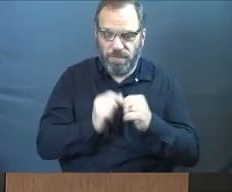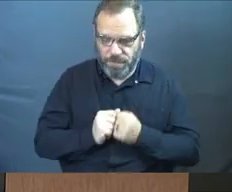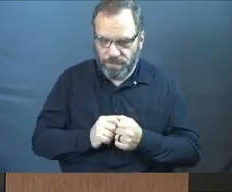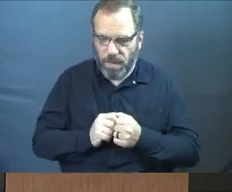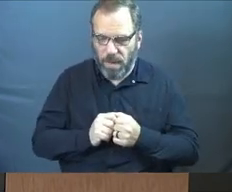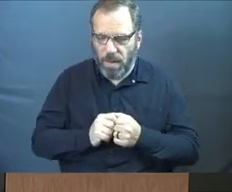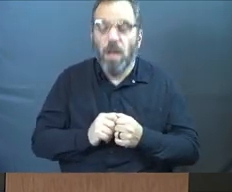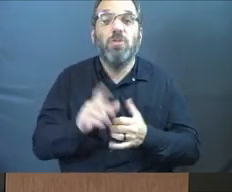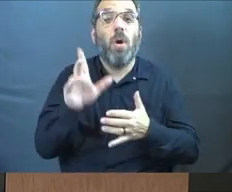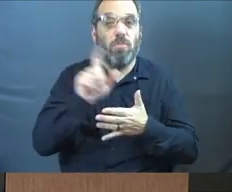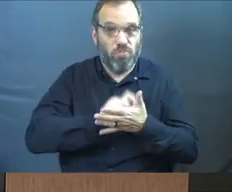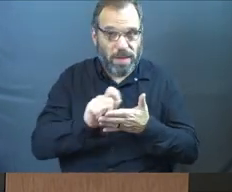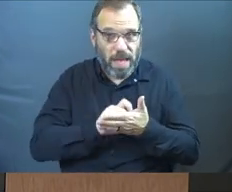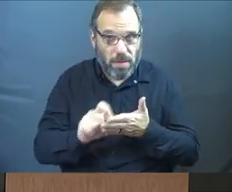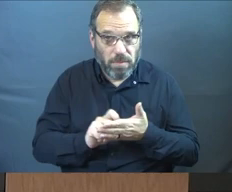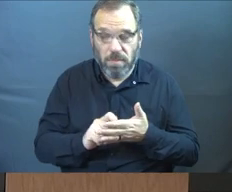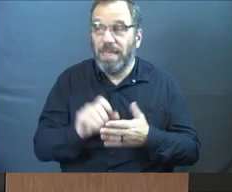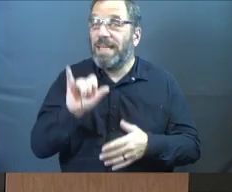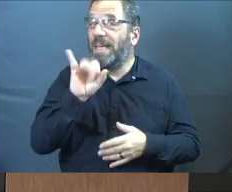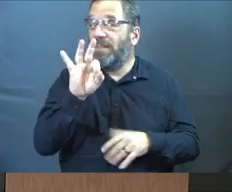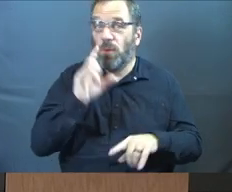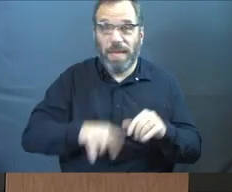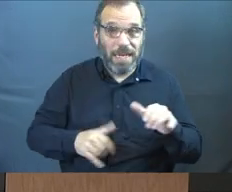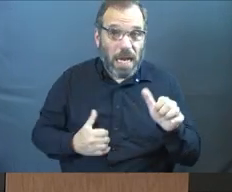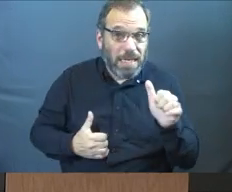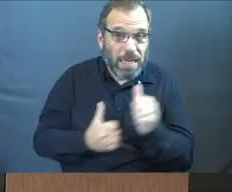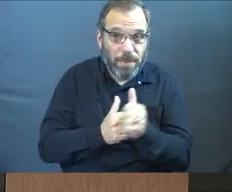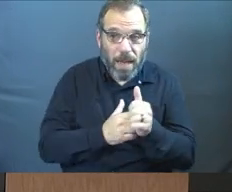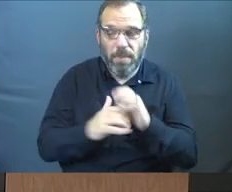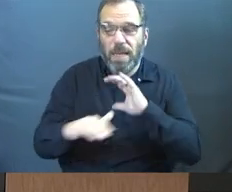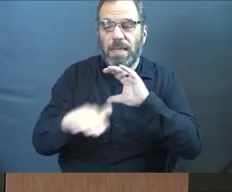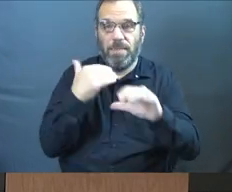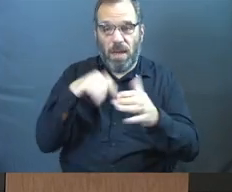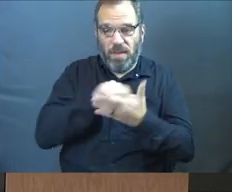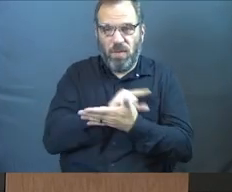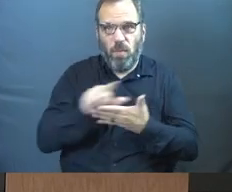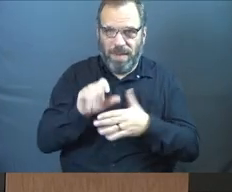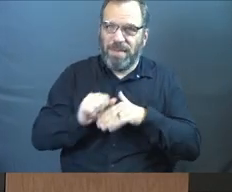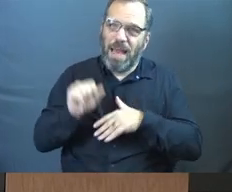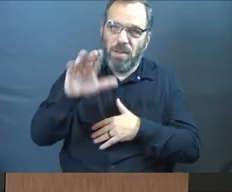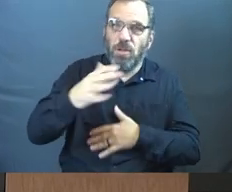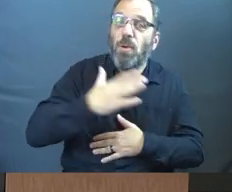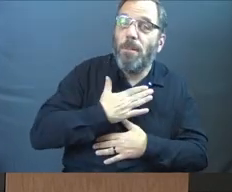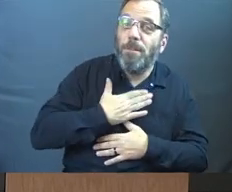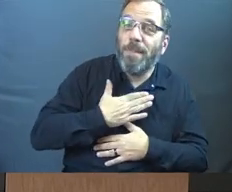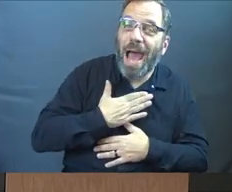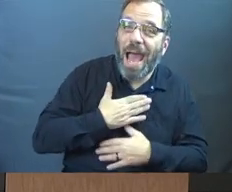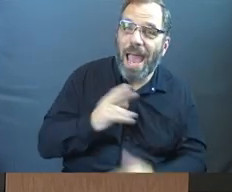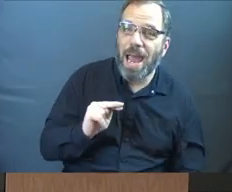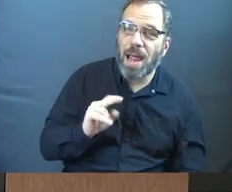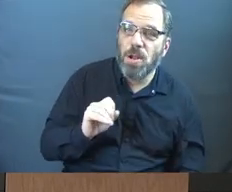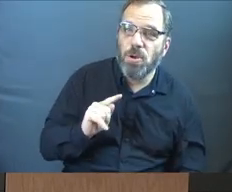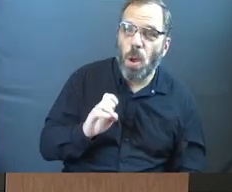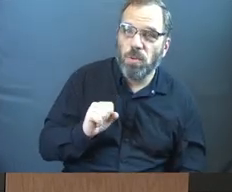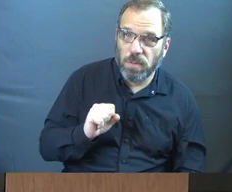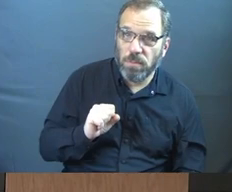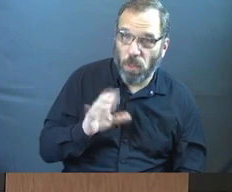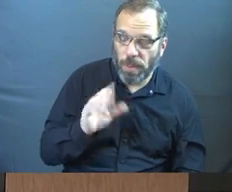line. So take some notes. And if you can't keep up, email me this week and I'll send you my notes. I'll totally do that.